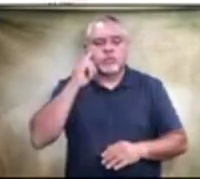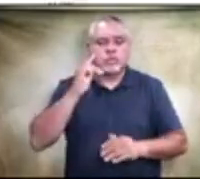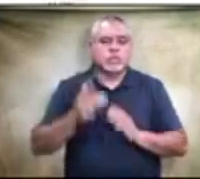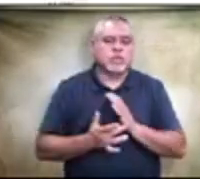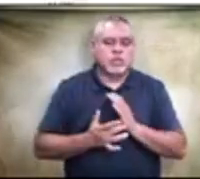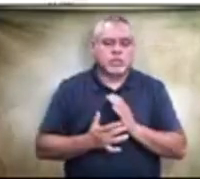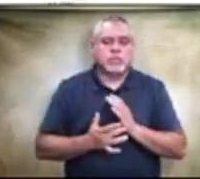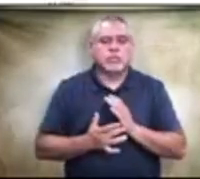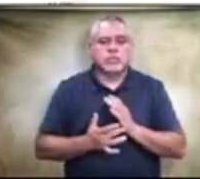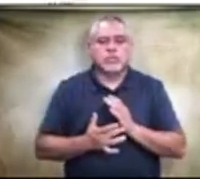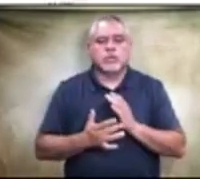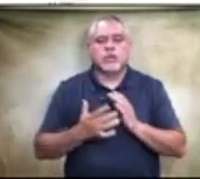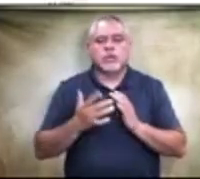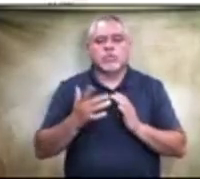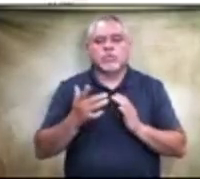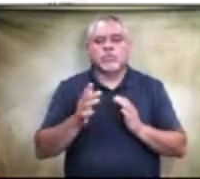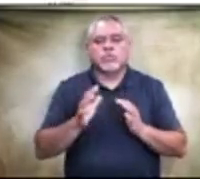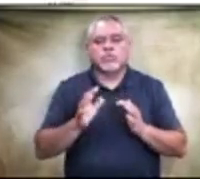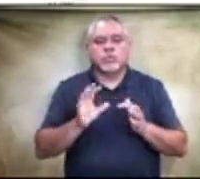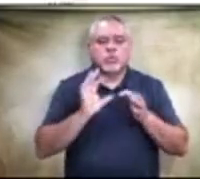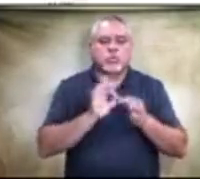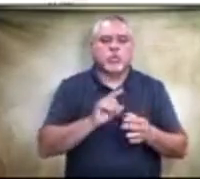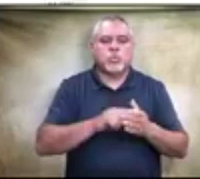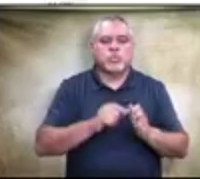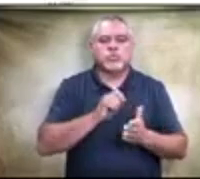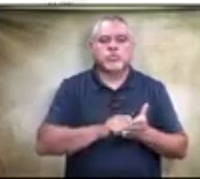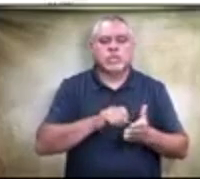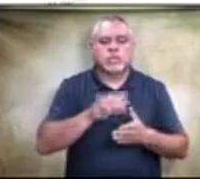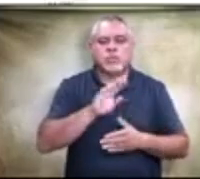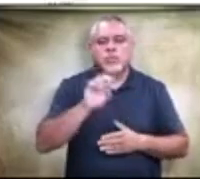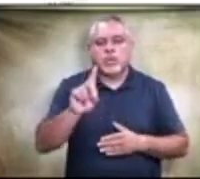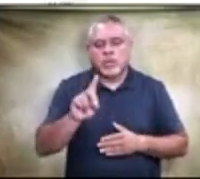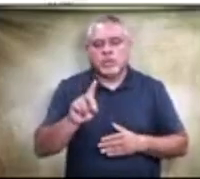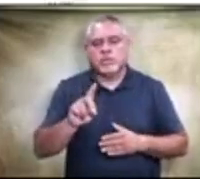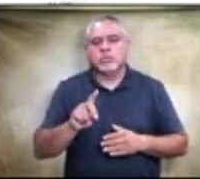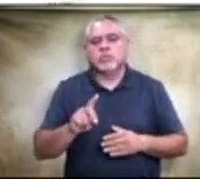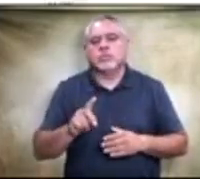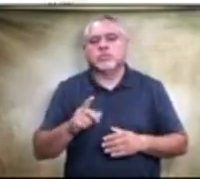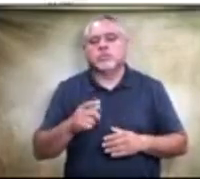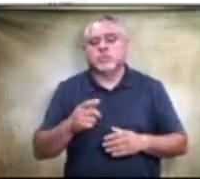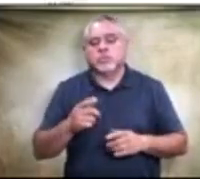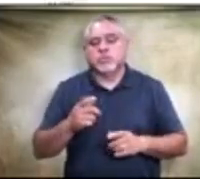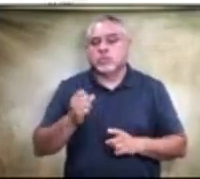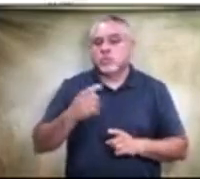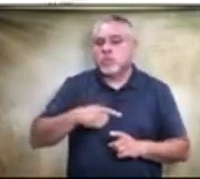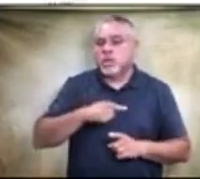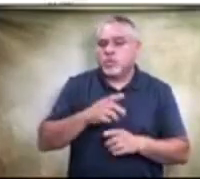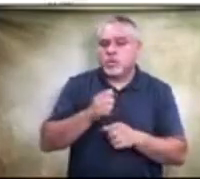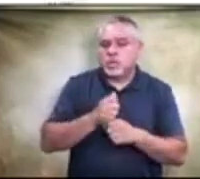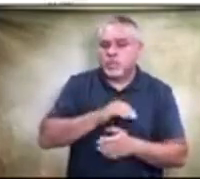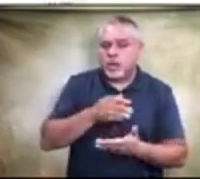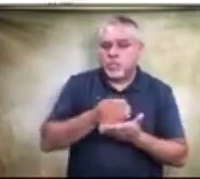according to what was written in the bond. So the water fountain upgrade. So we haven't exceeded the amount of money that we